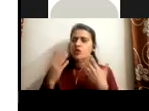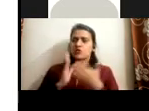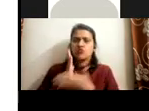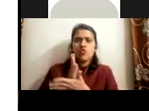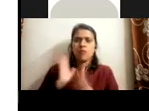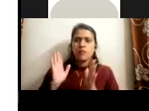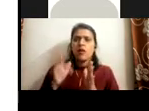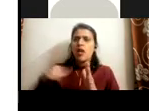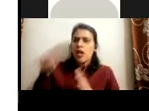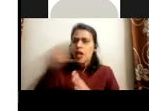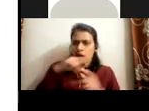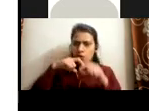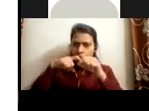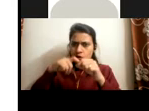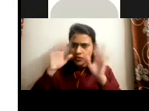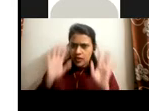stage?